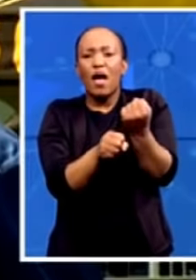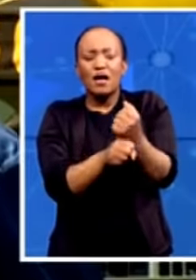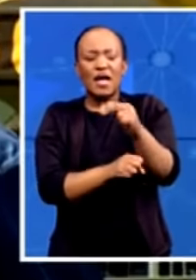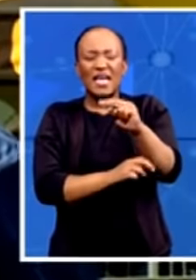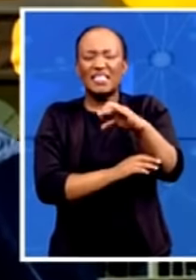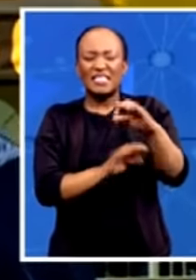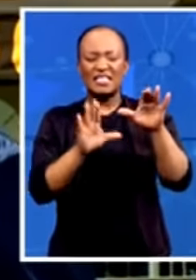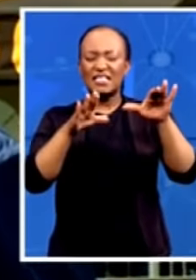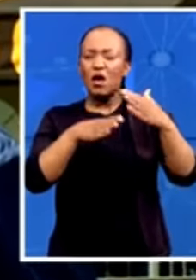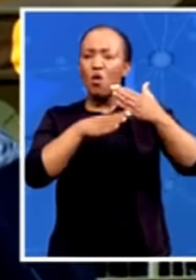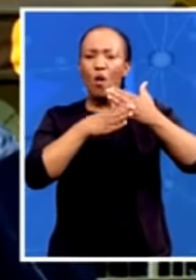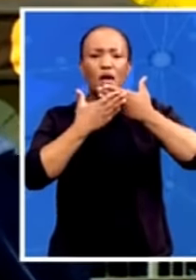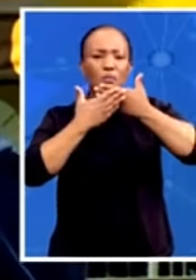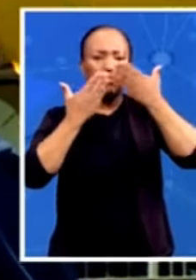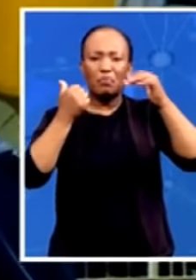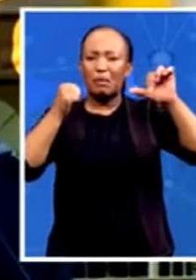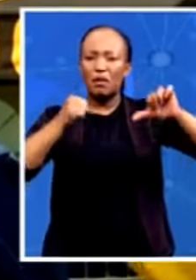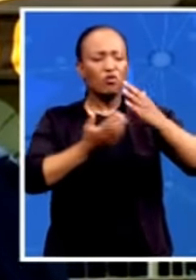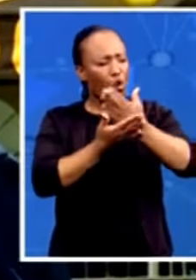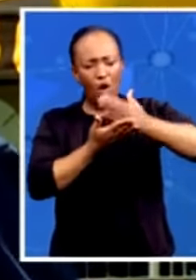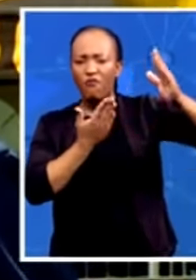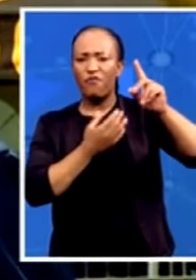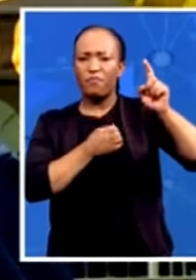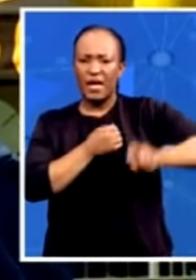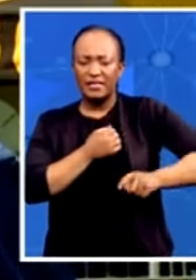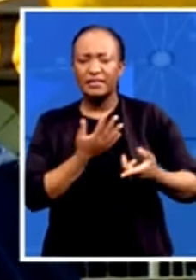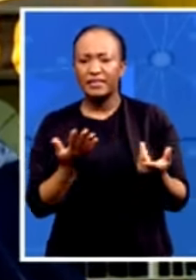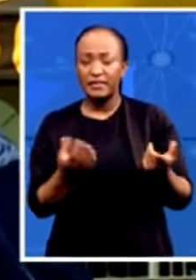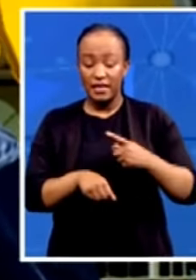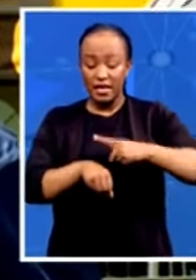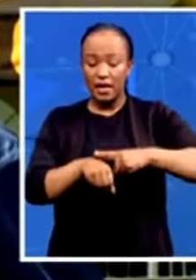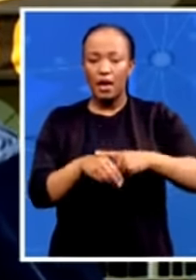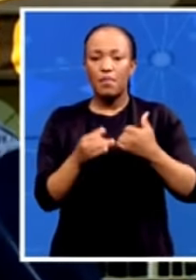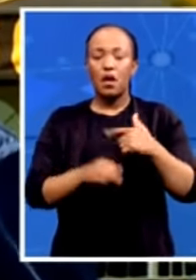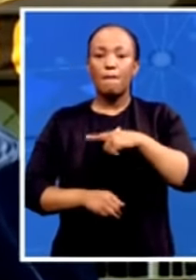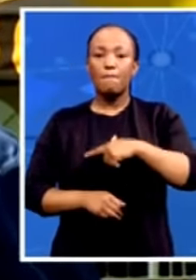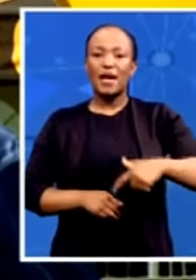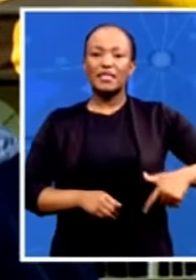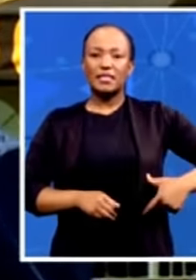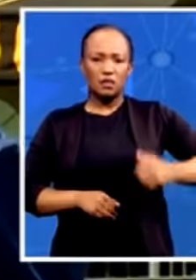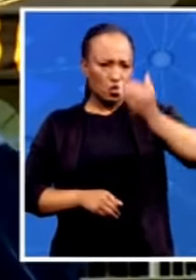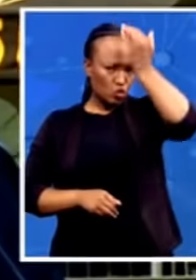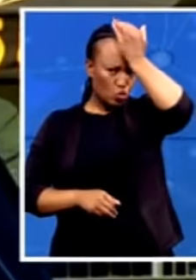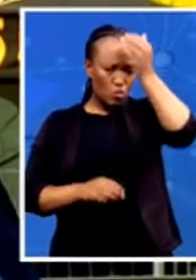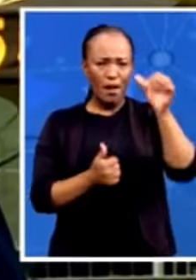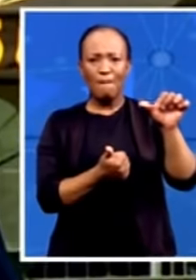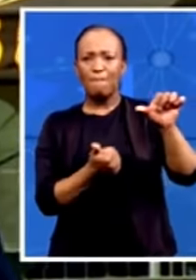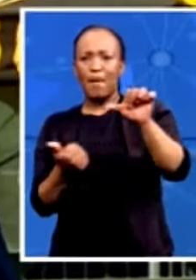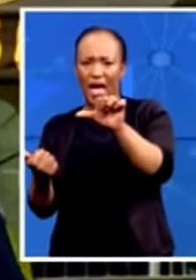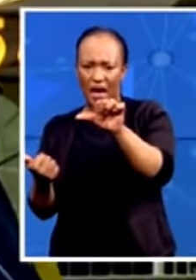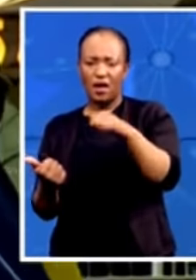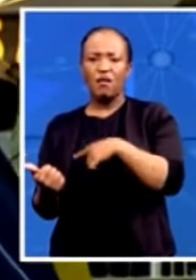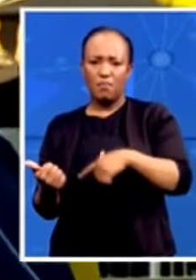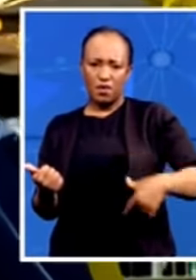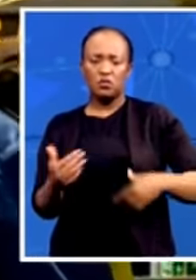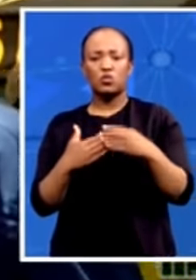the African National Congress. And it's time that President Jacob Zuma ascends to the position of president and lead us forward. Mr. Shes, thank you, Mama,